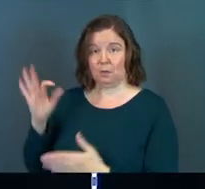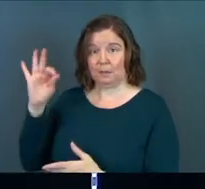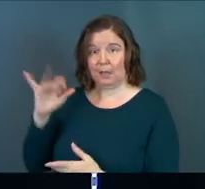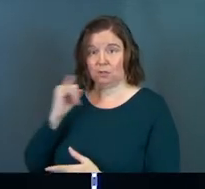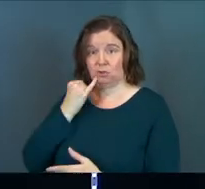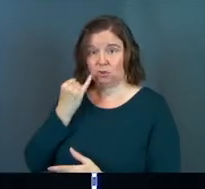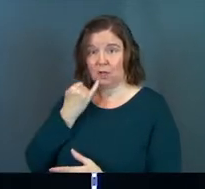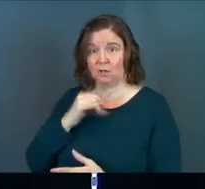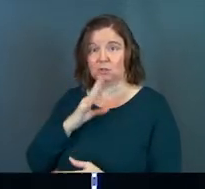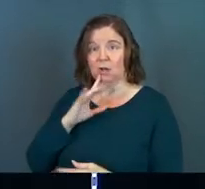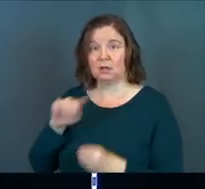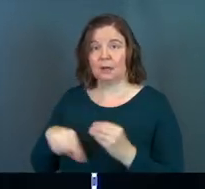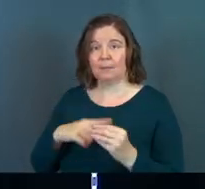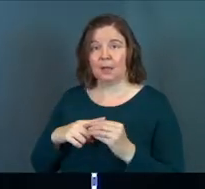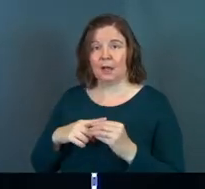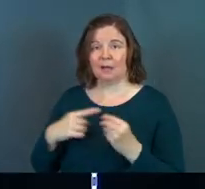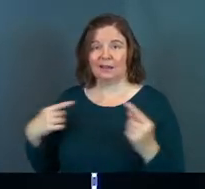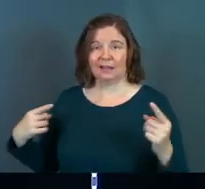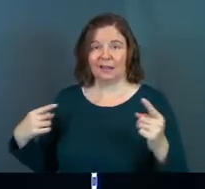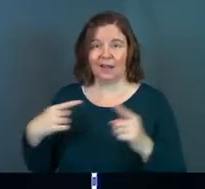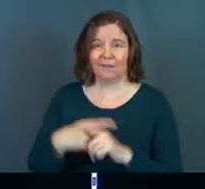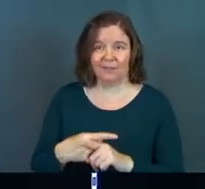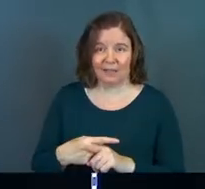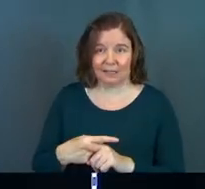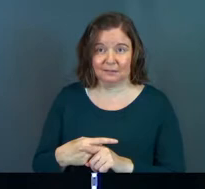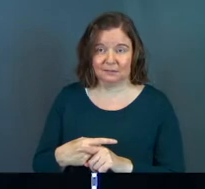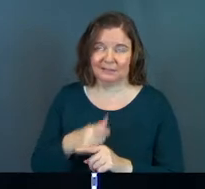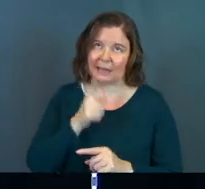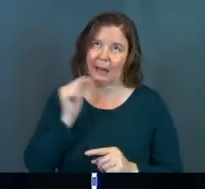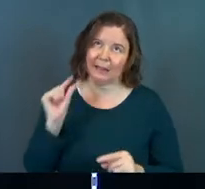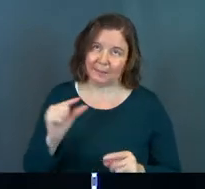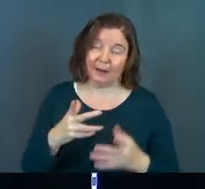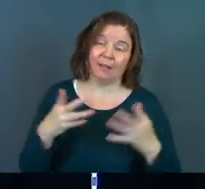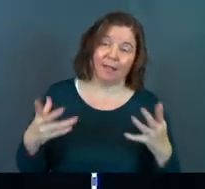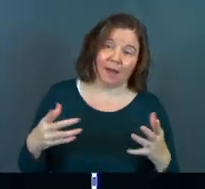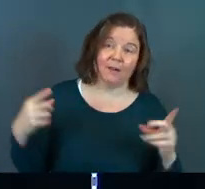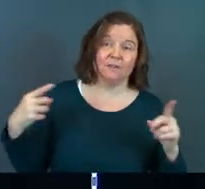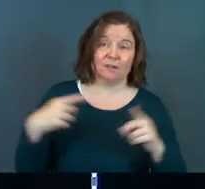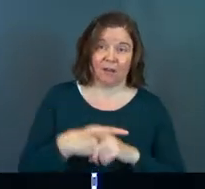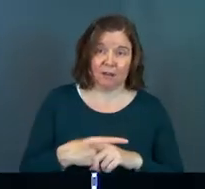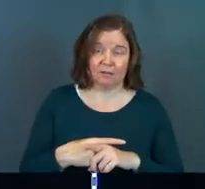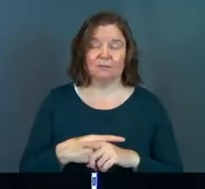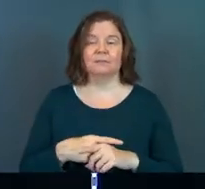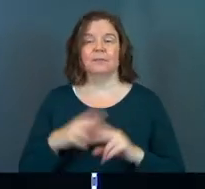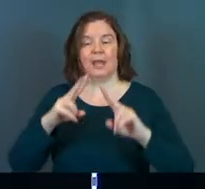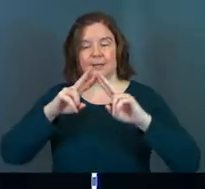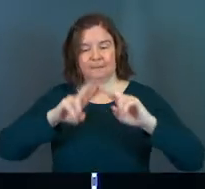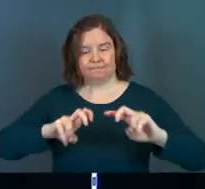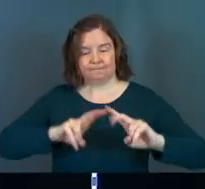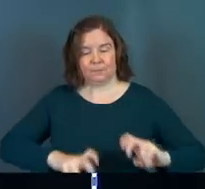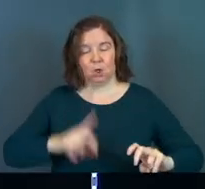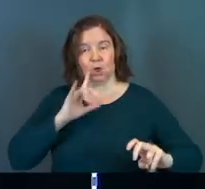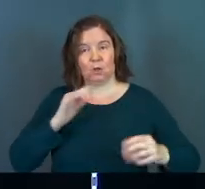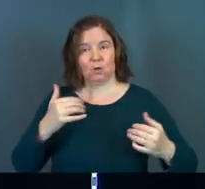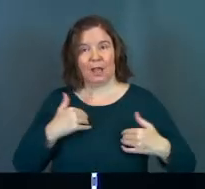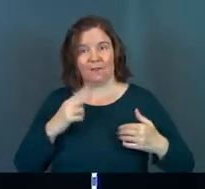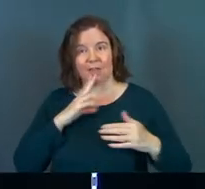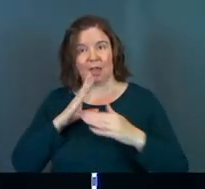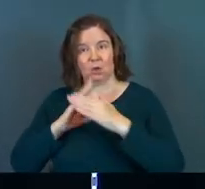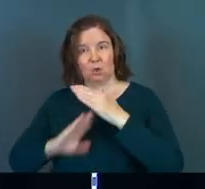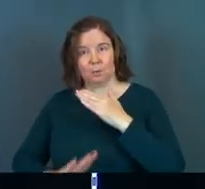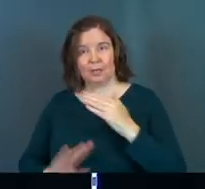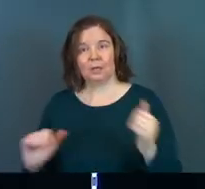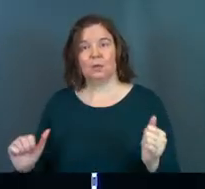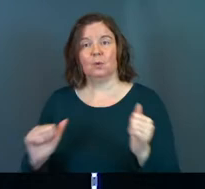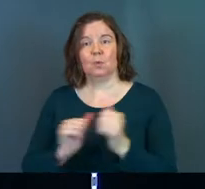Pastor Josh talked a little bit about conflict. Not a little bit, a good amount of it, on conflict. And he dug into what it looked like to have that humility